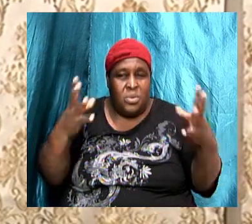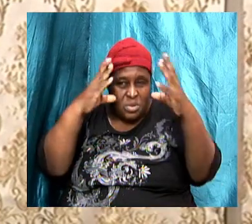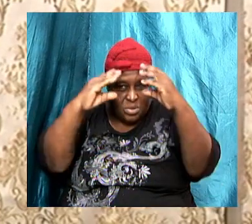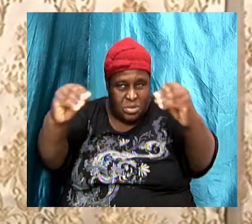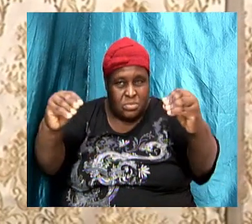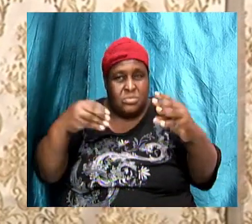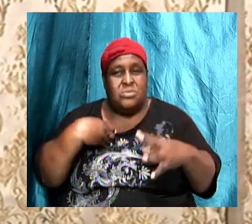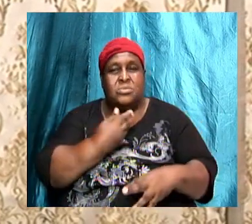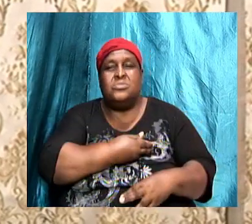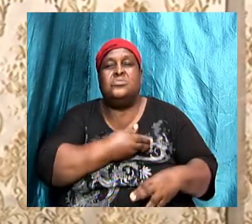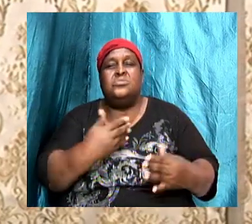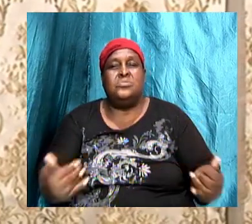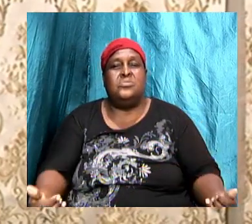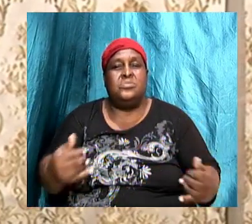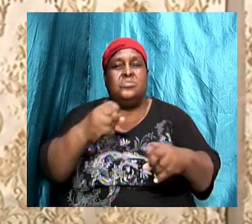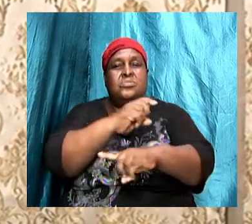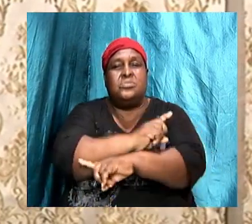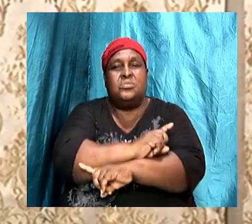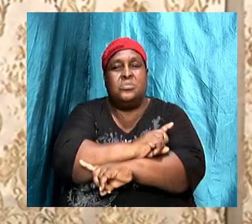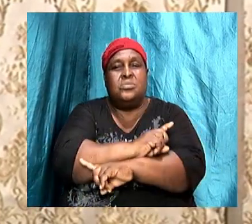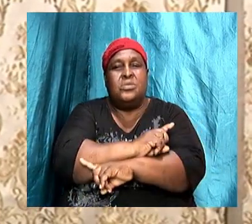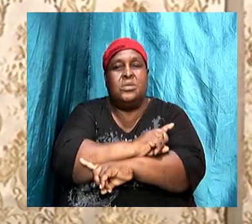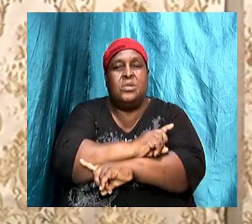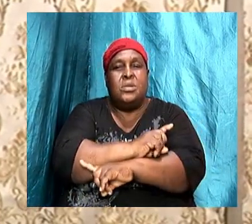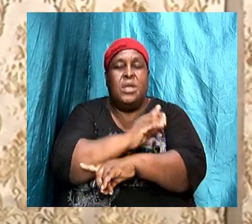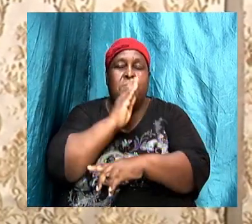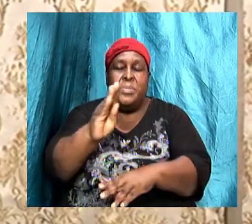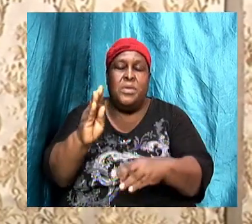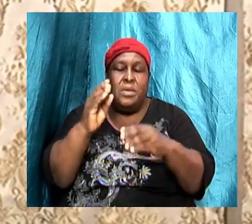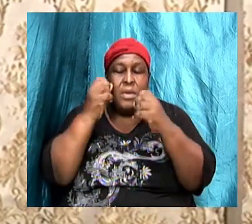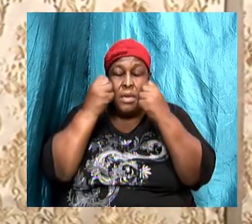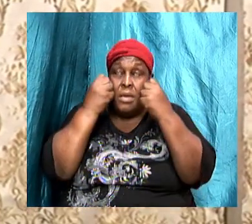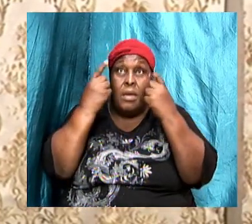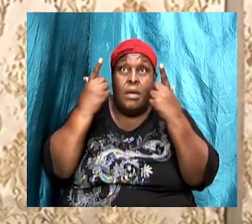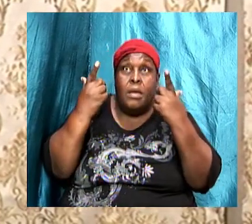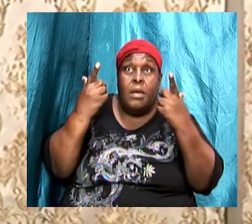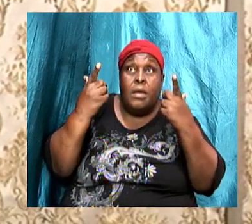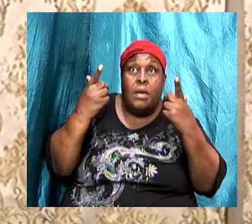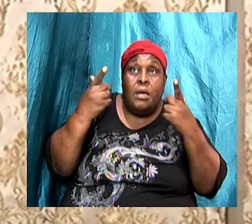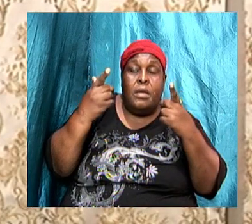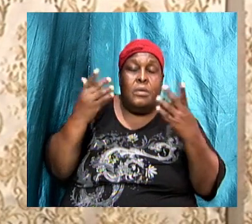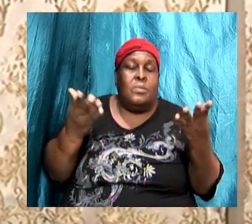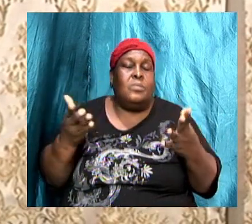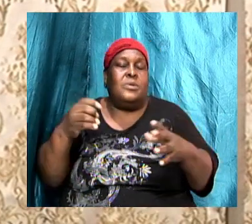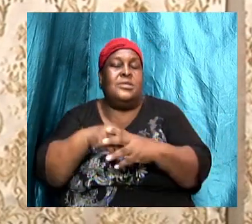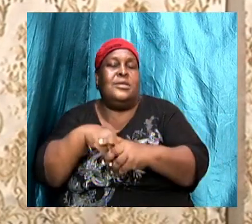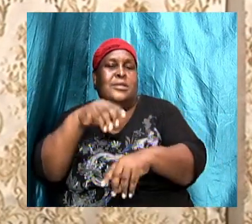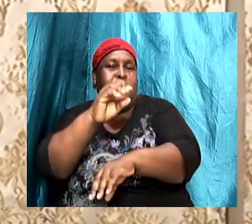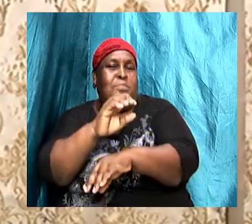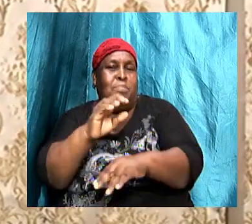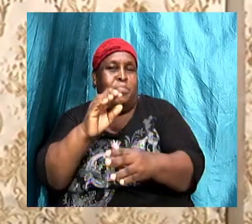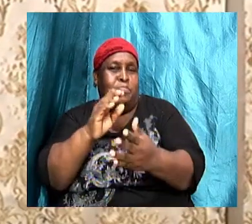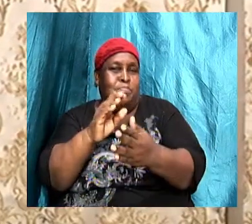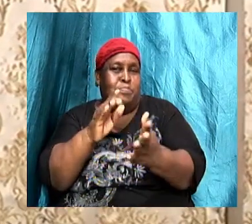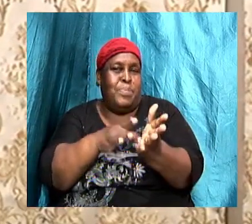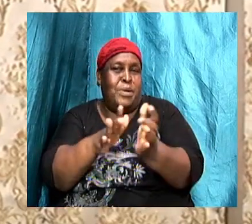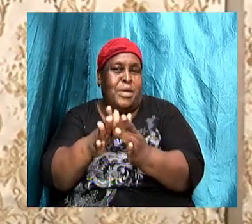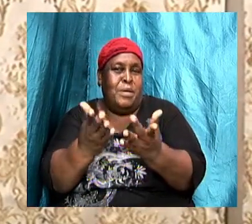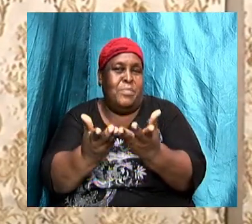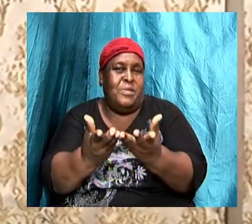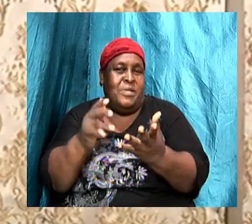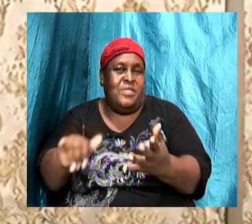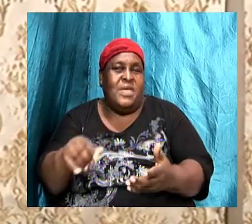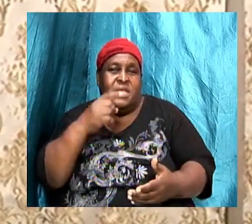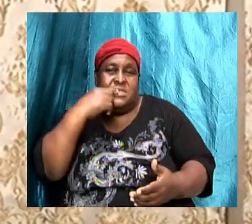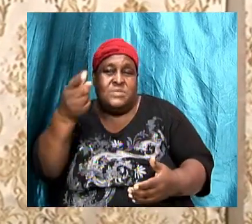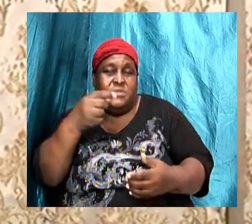today, and we will be amazed at what is in the book that speak to us today